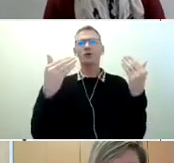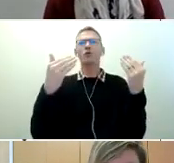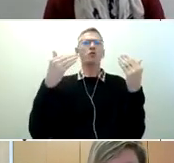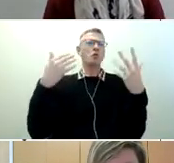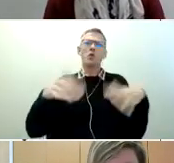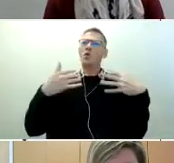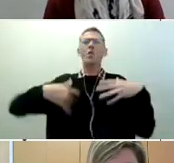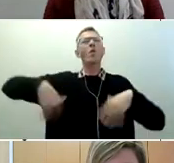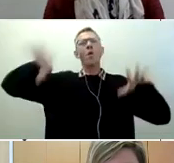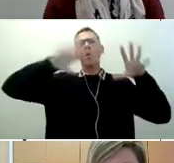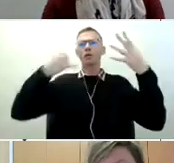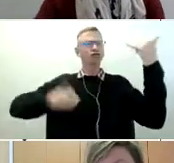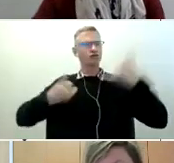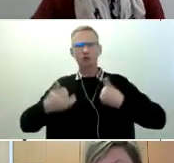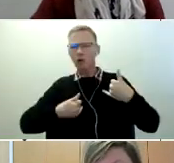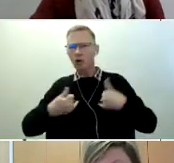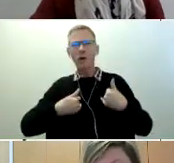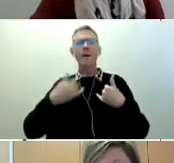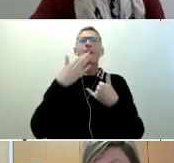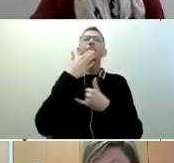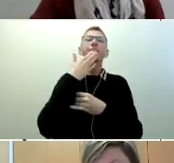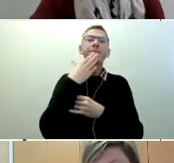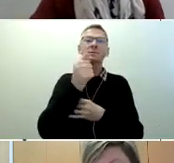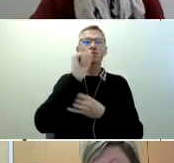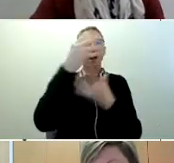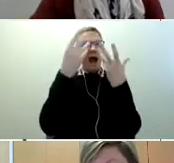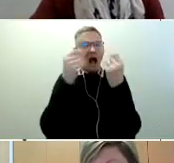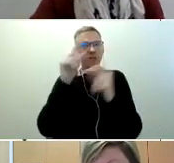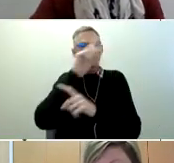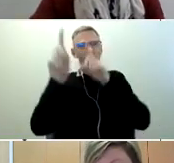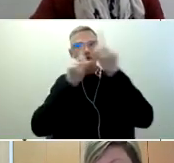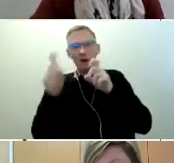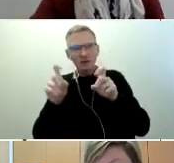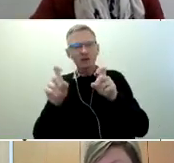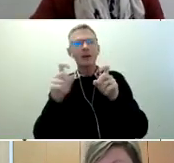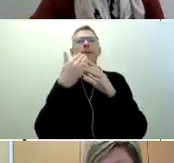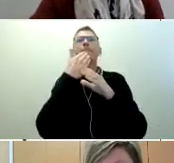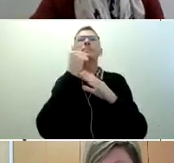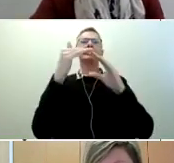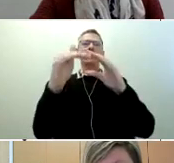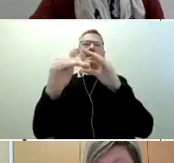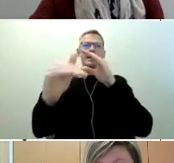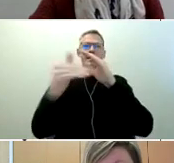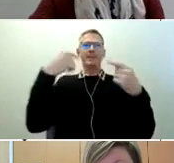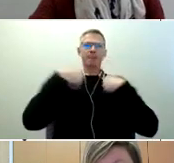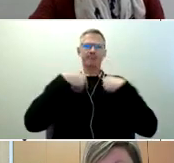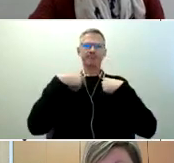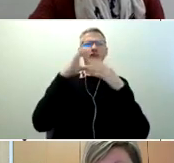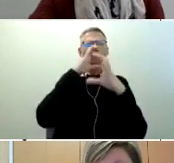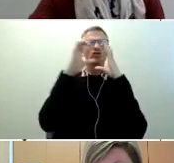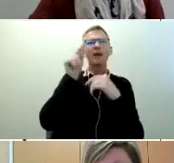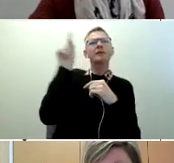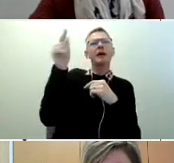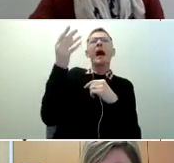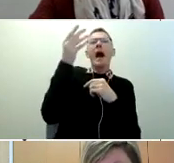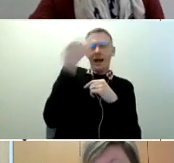um please if you have any questions send it to us um the email address is at the top of the chat box but again pa